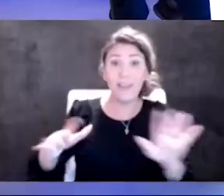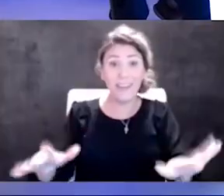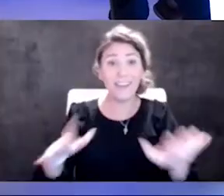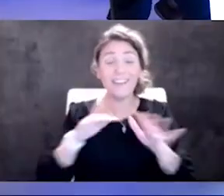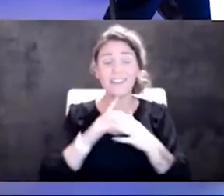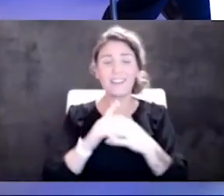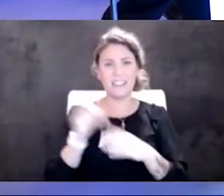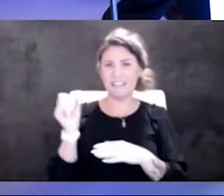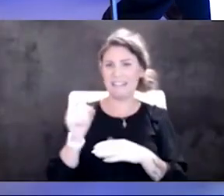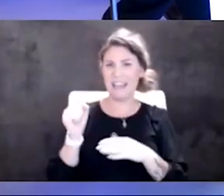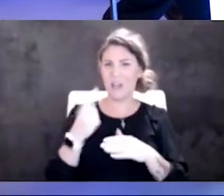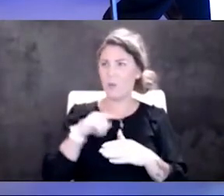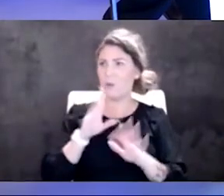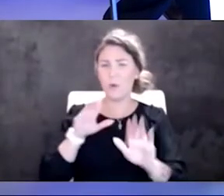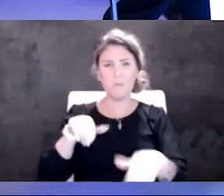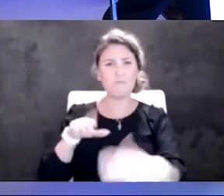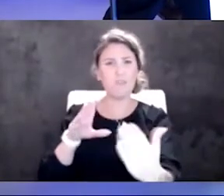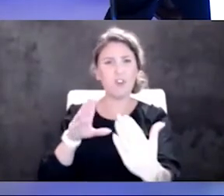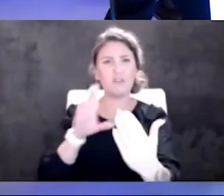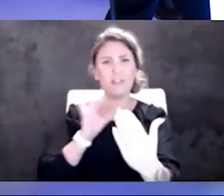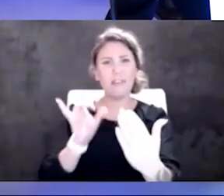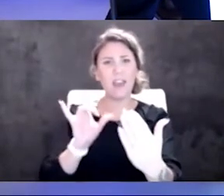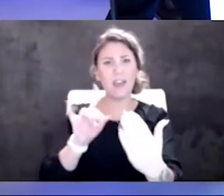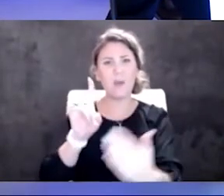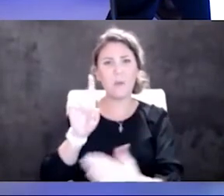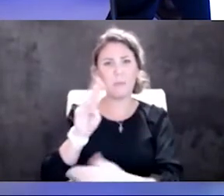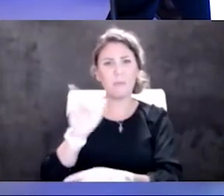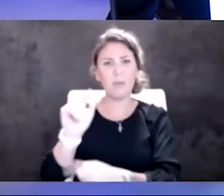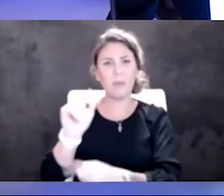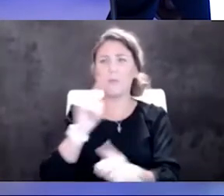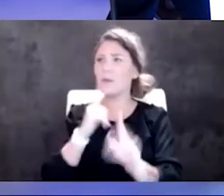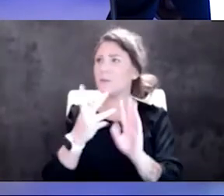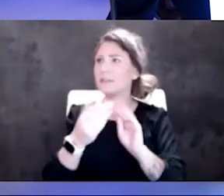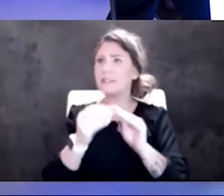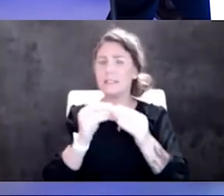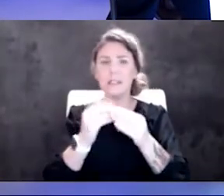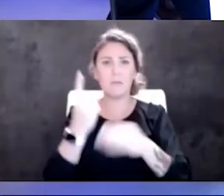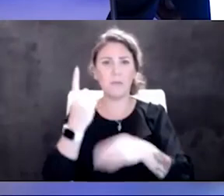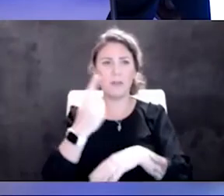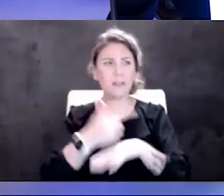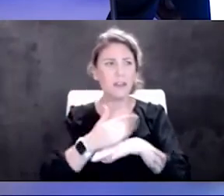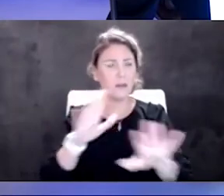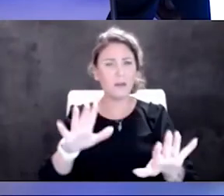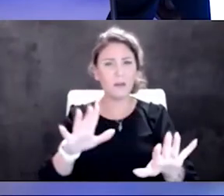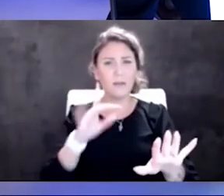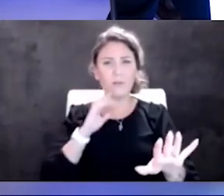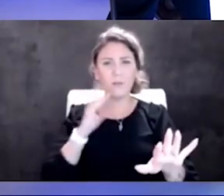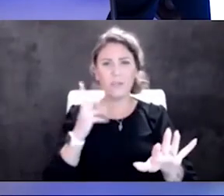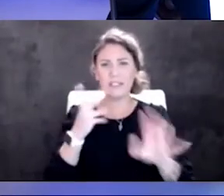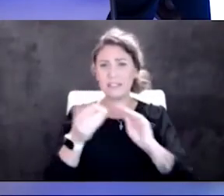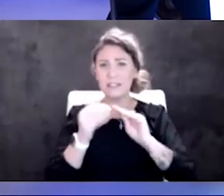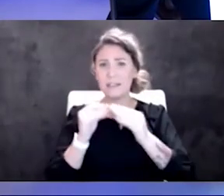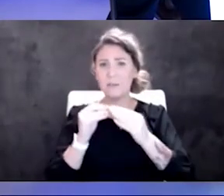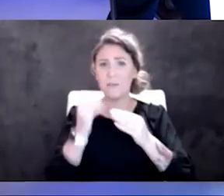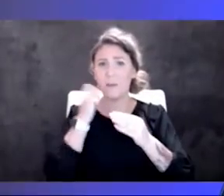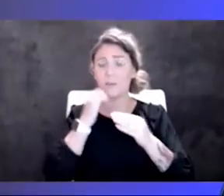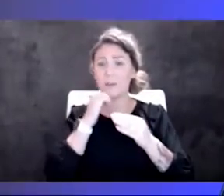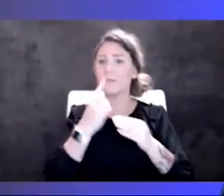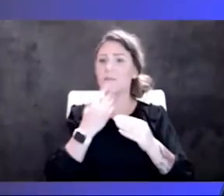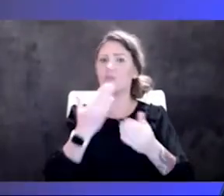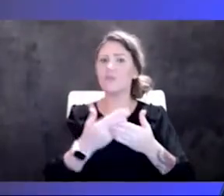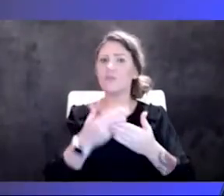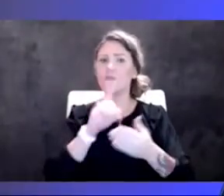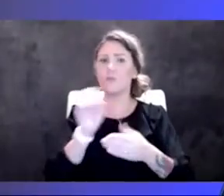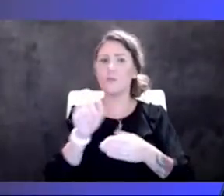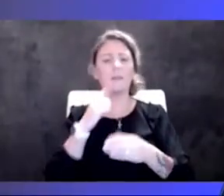approaching like a million? What was the number I saw a day? It's a really, is it, what is the number of day right now? That is a good question. I don't know